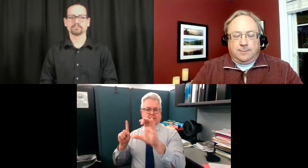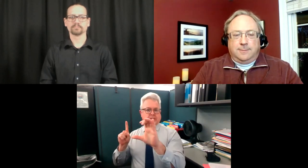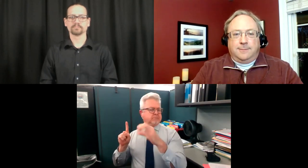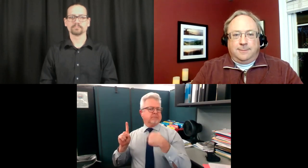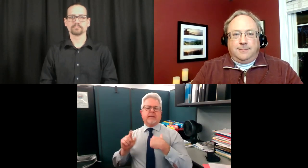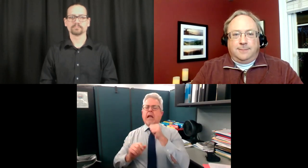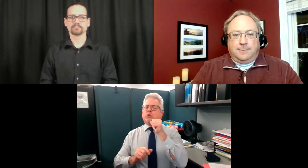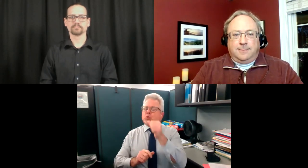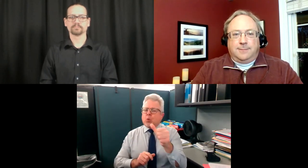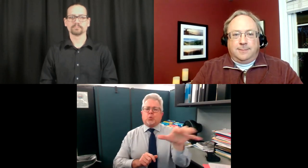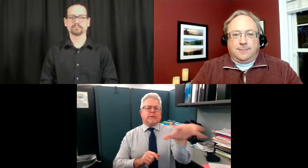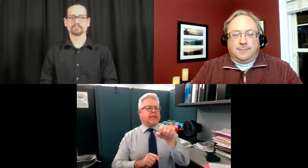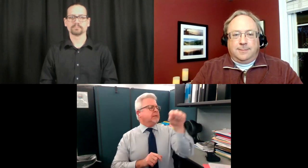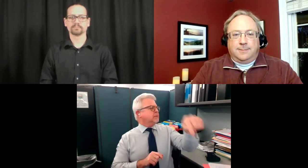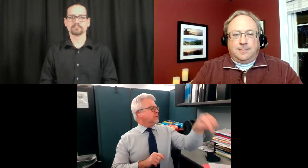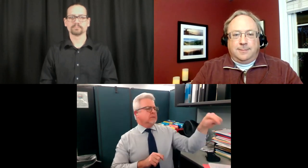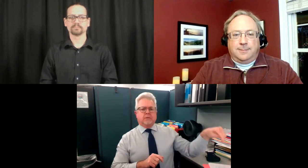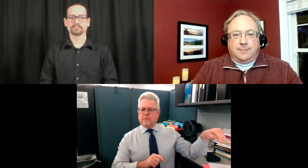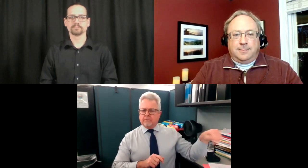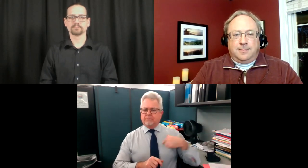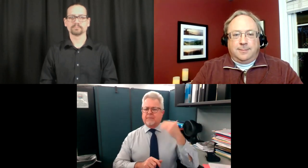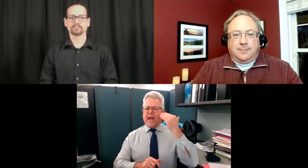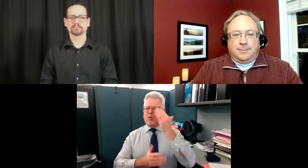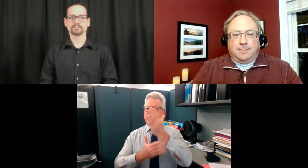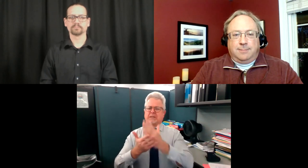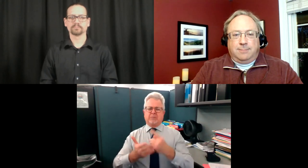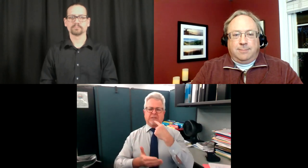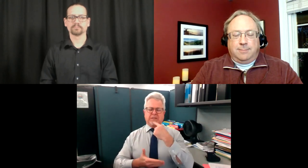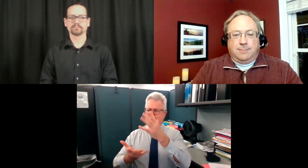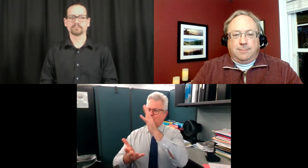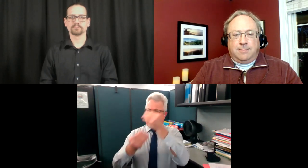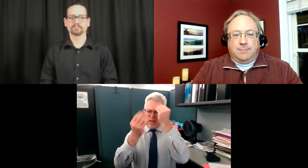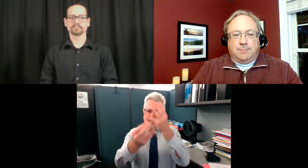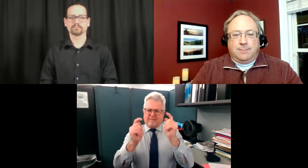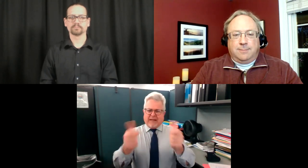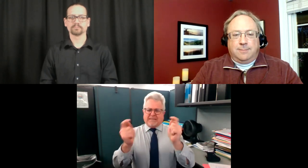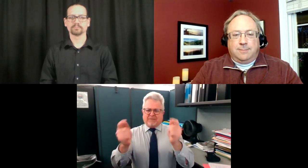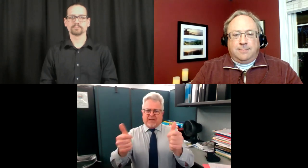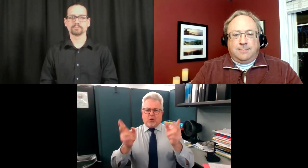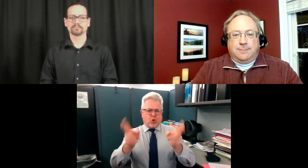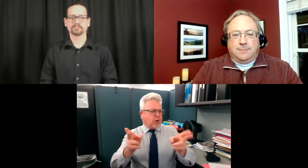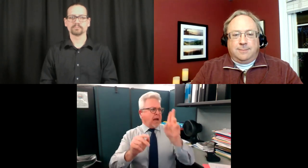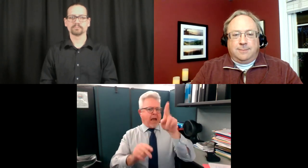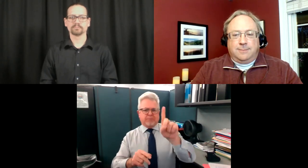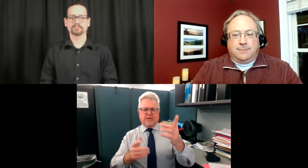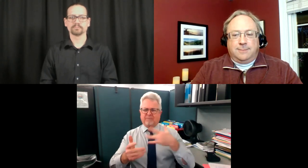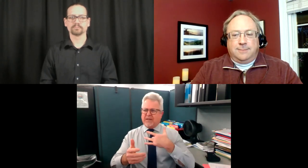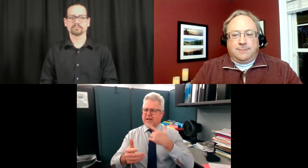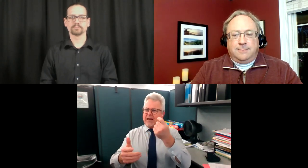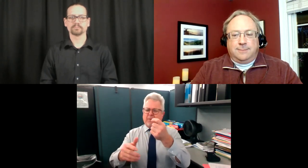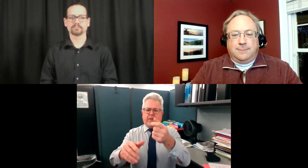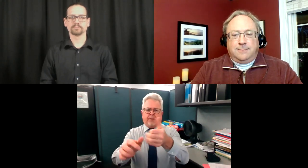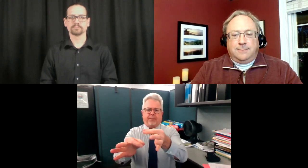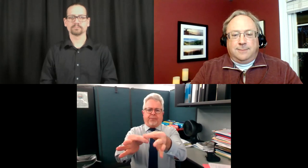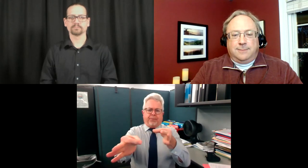gets their information from cdc i don't deviate i don't you know advertise or reiterate any information it's